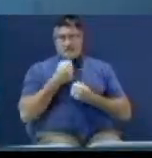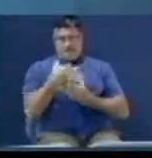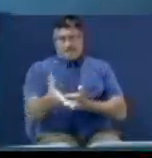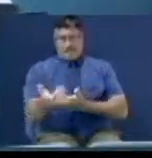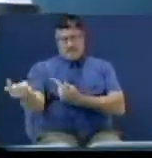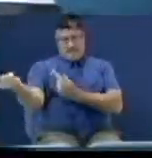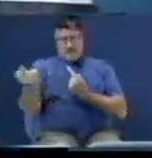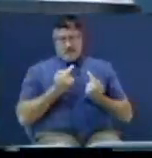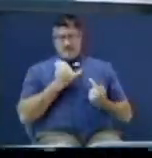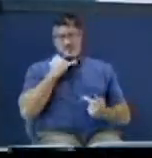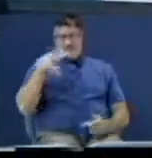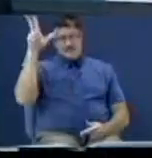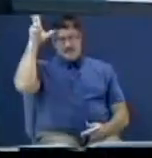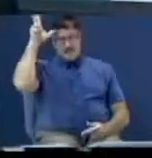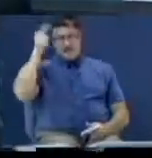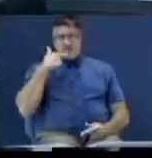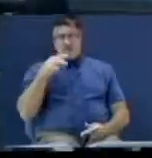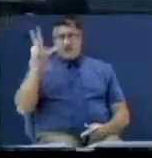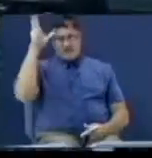Am I preaching?